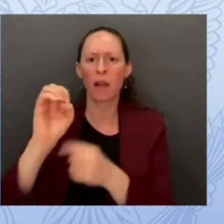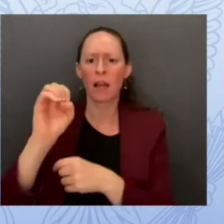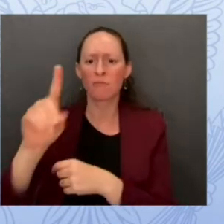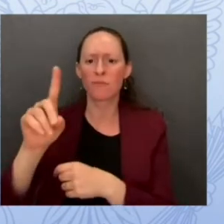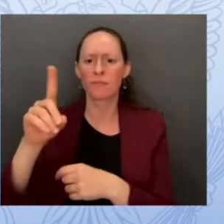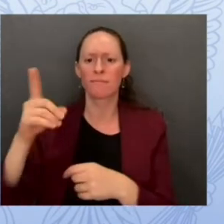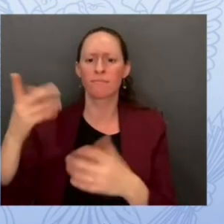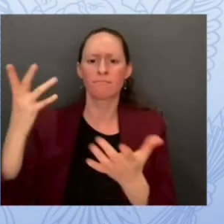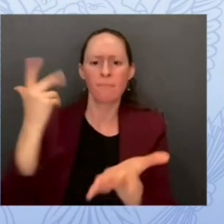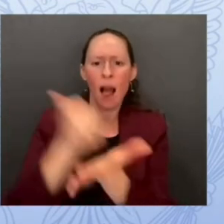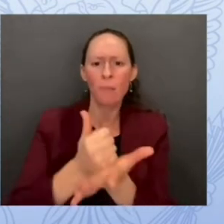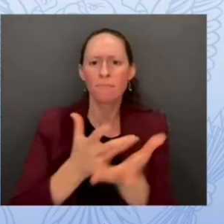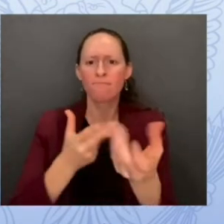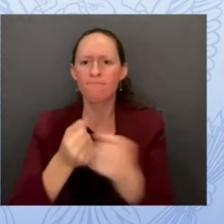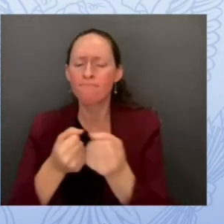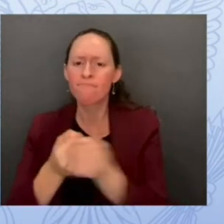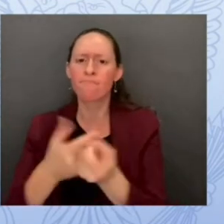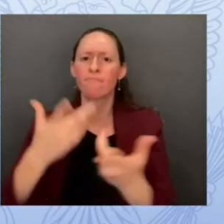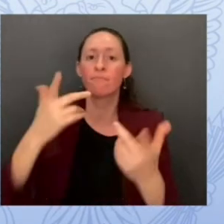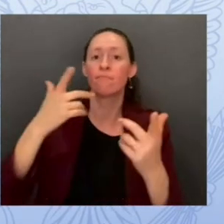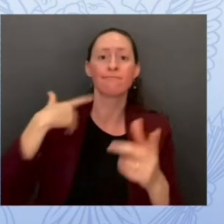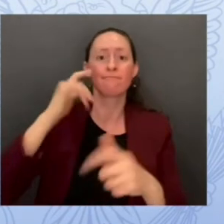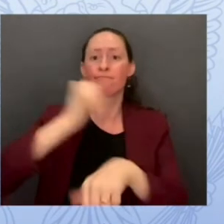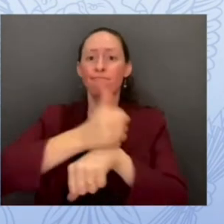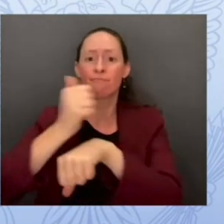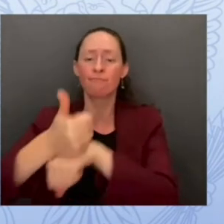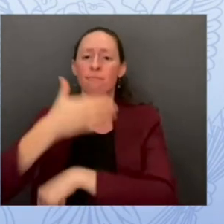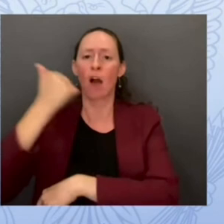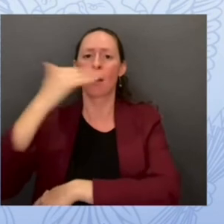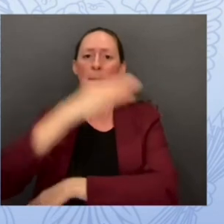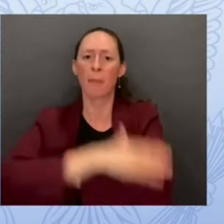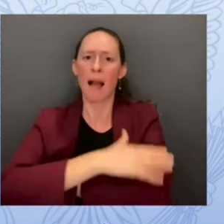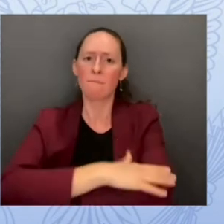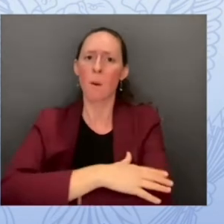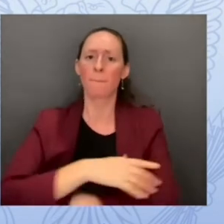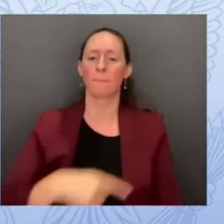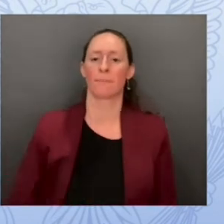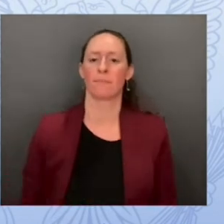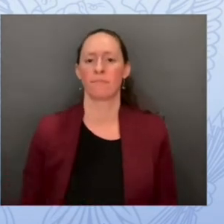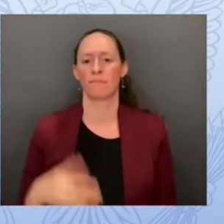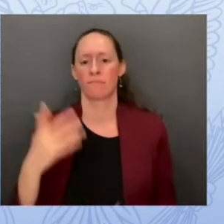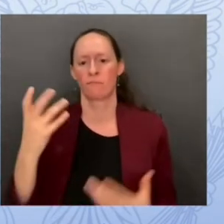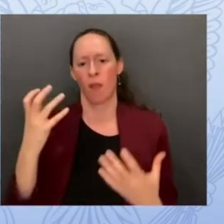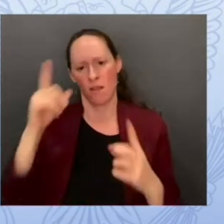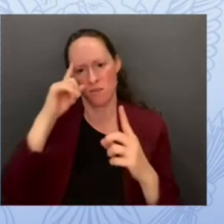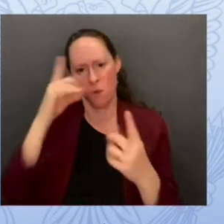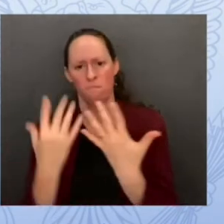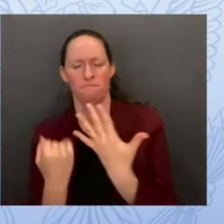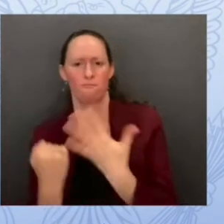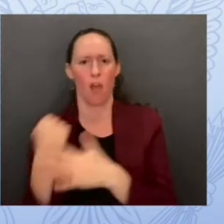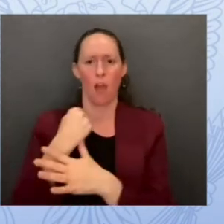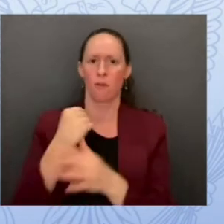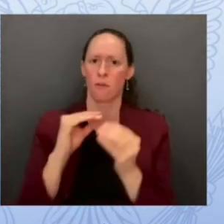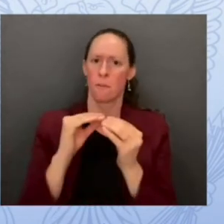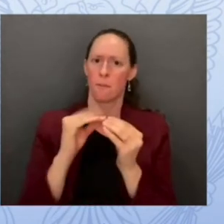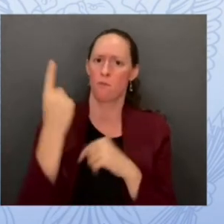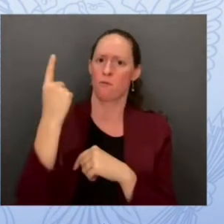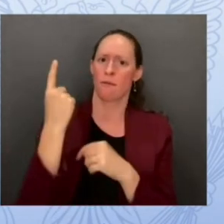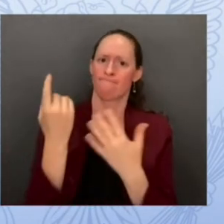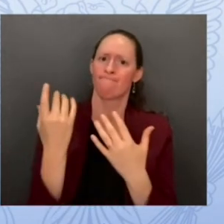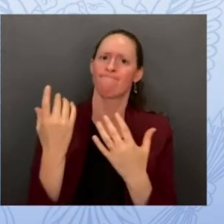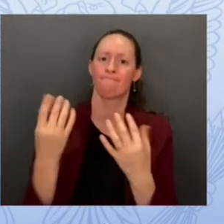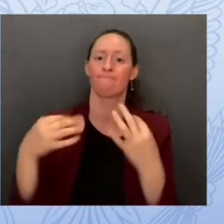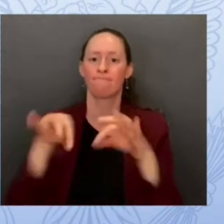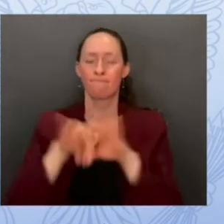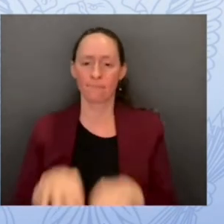continue to make security our top priority aws has been architected to be the most flexible and secure